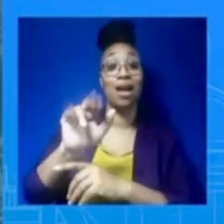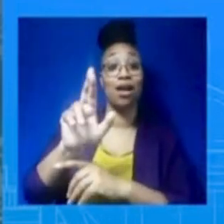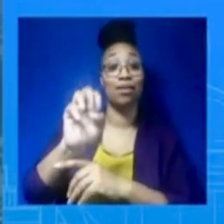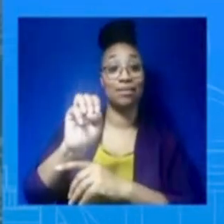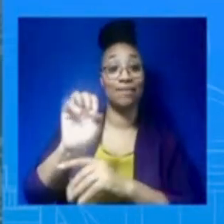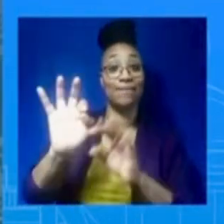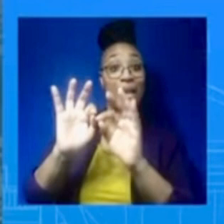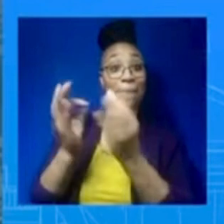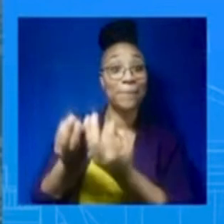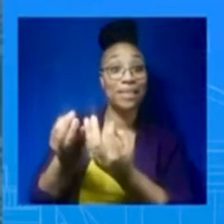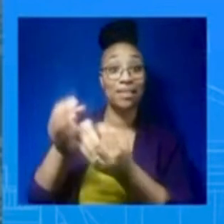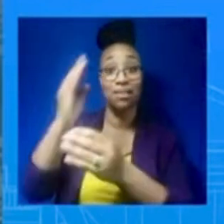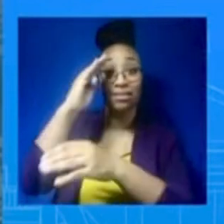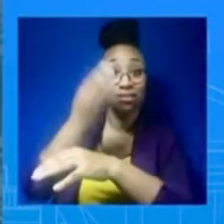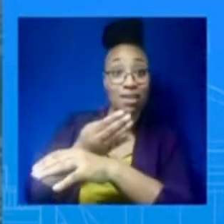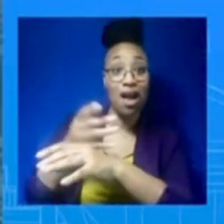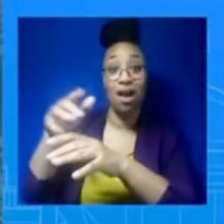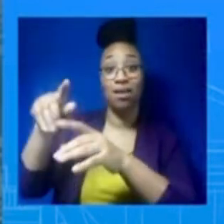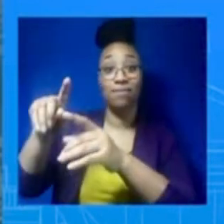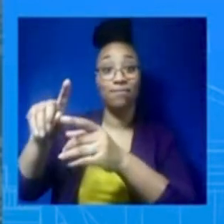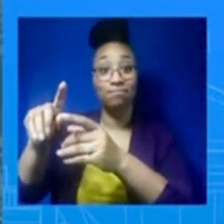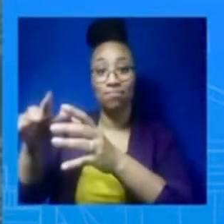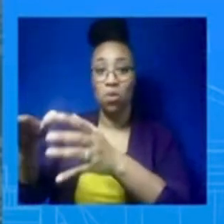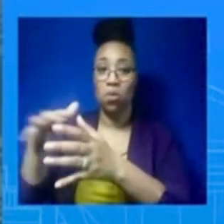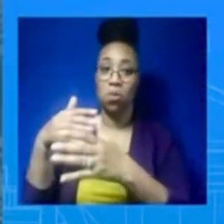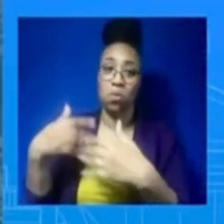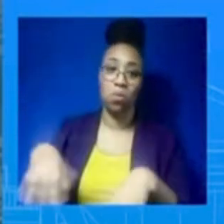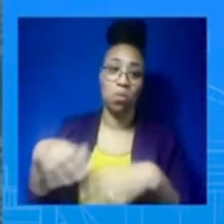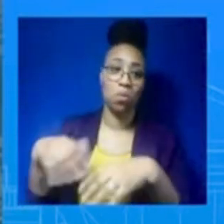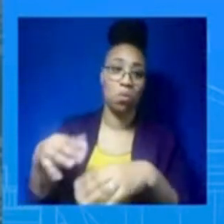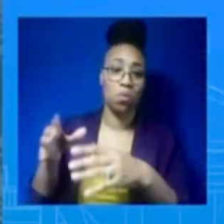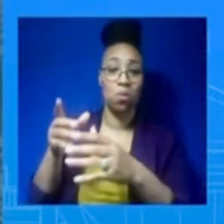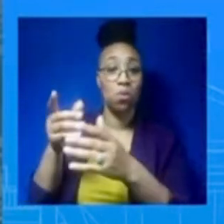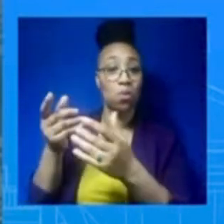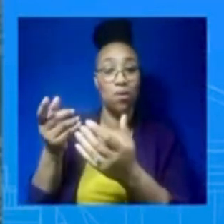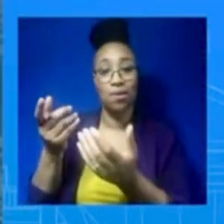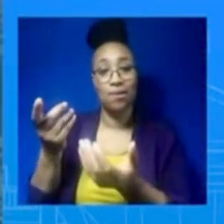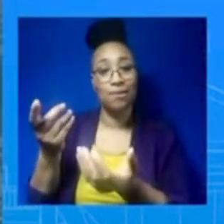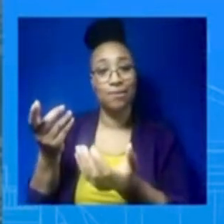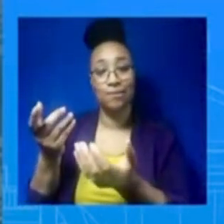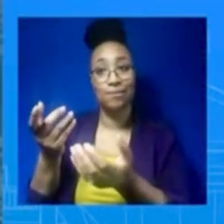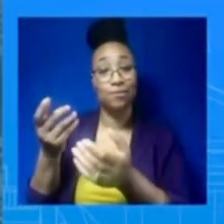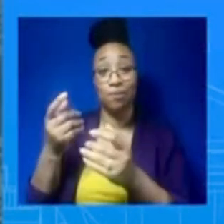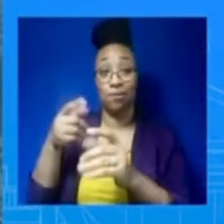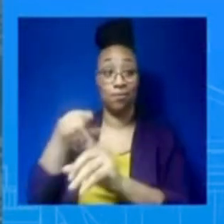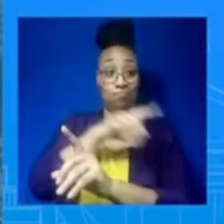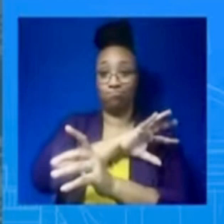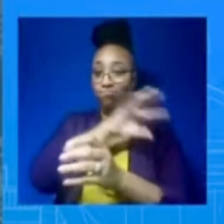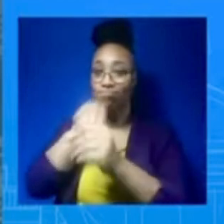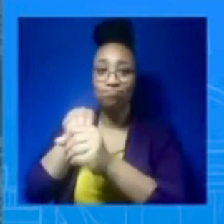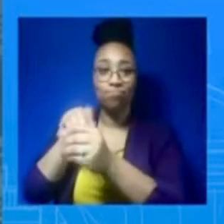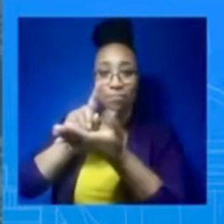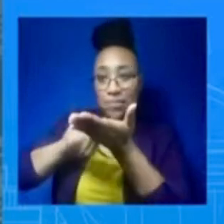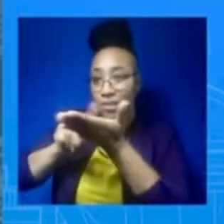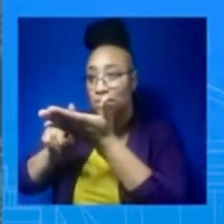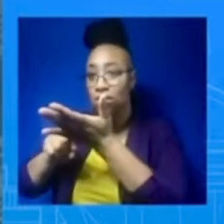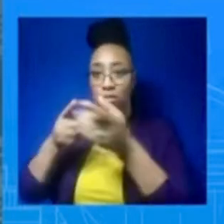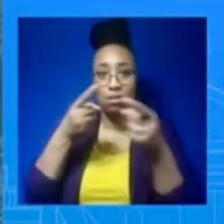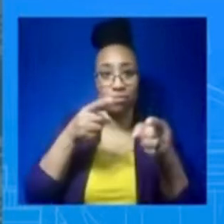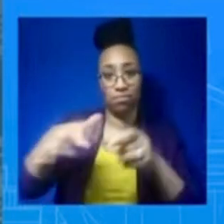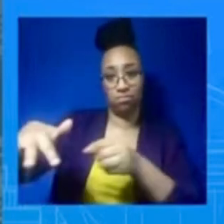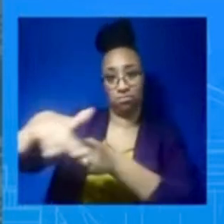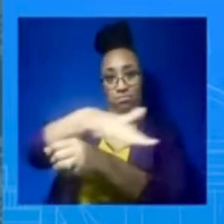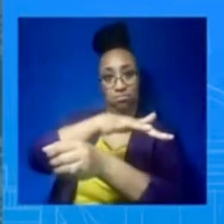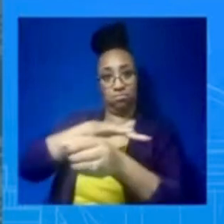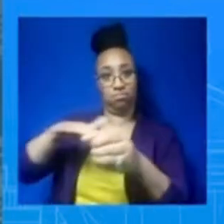transparent investigation. And that's what the President believes and that's what should be called for. But I'm not going to get, certainly, ahead of an